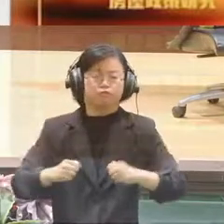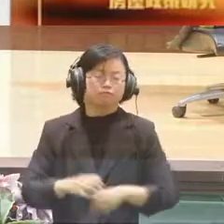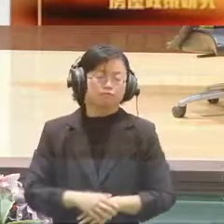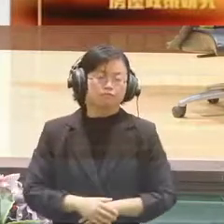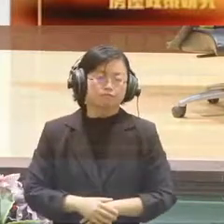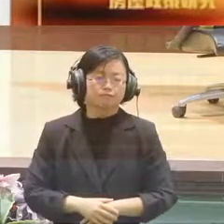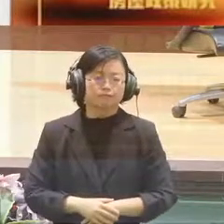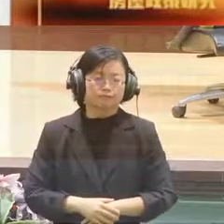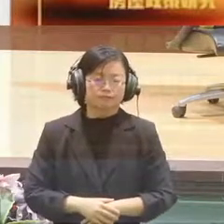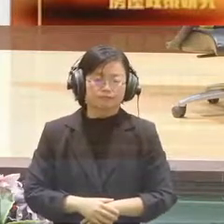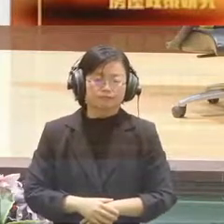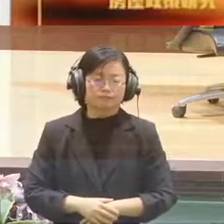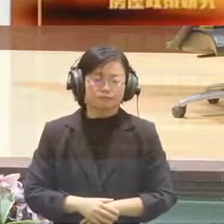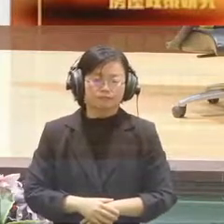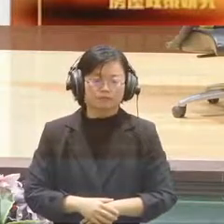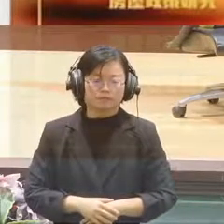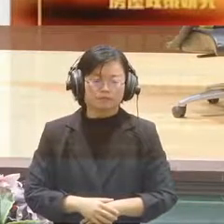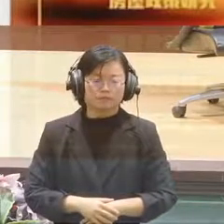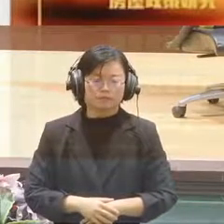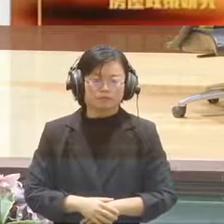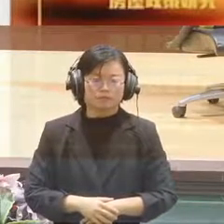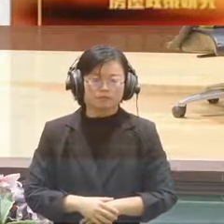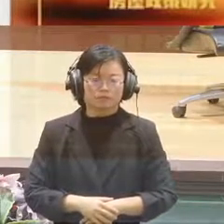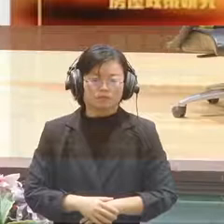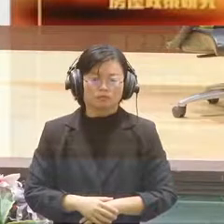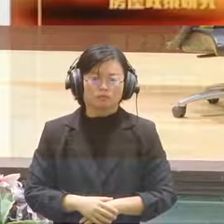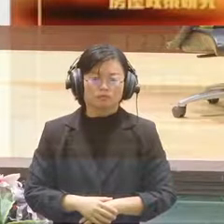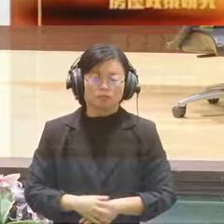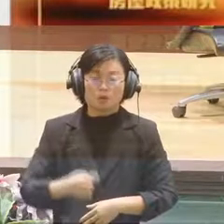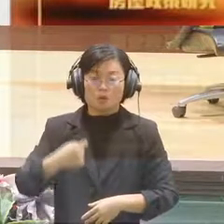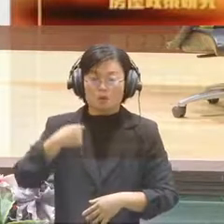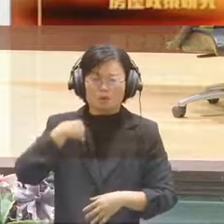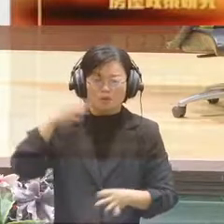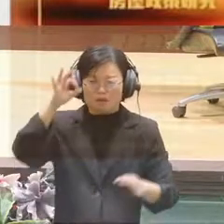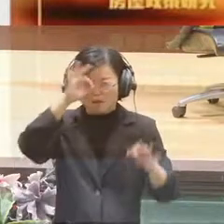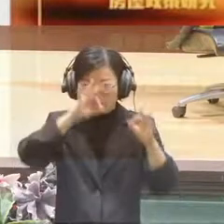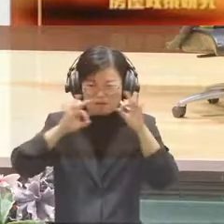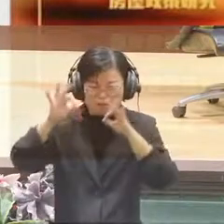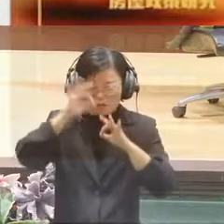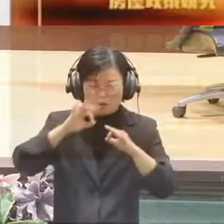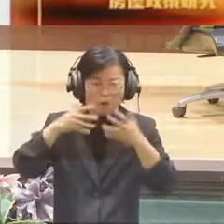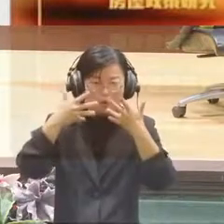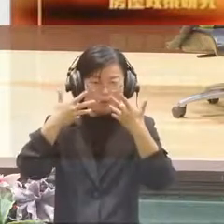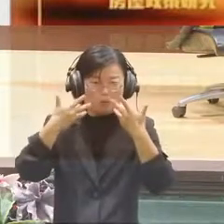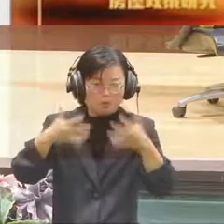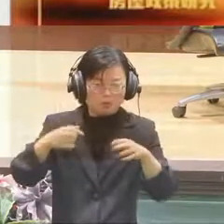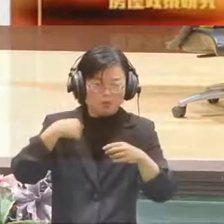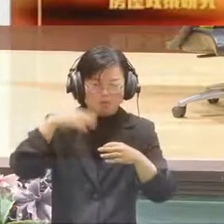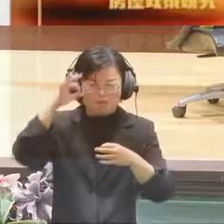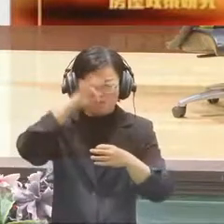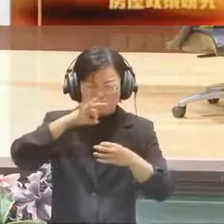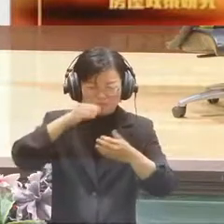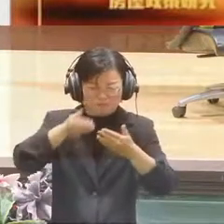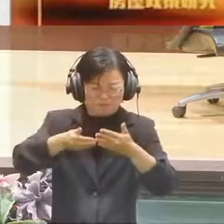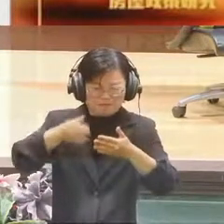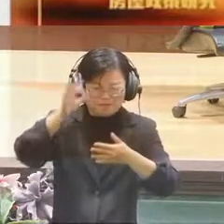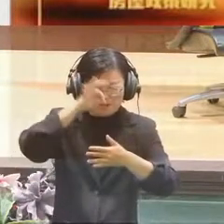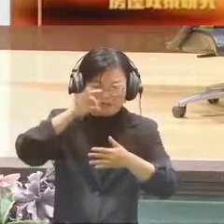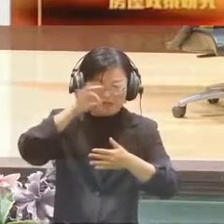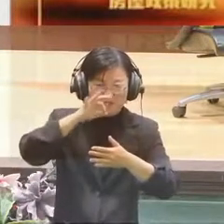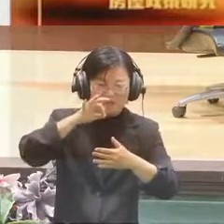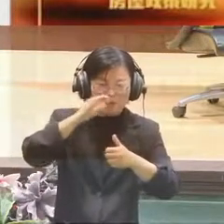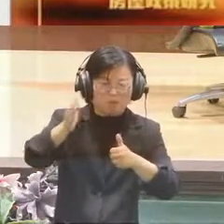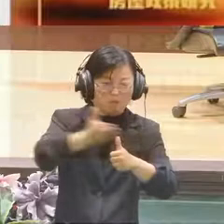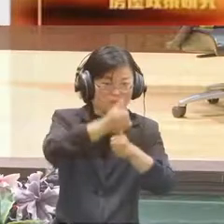we do not need to depend on single financial source, which would dominate our research